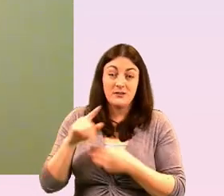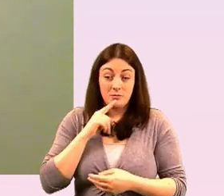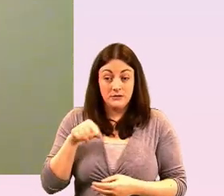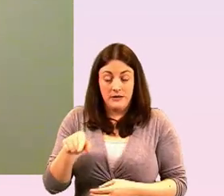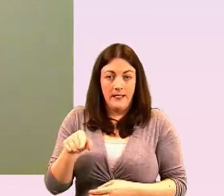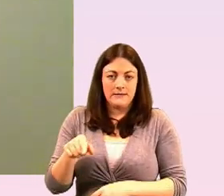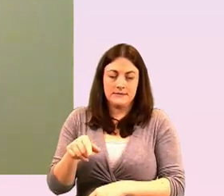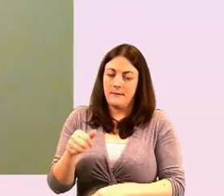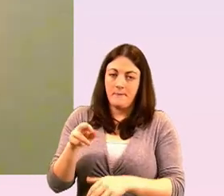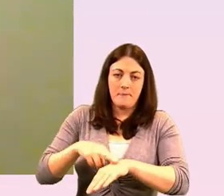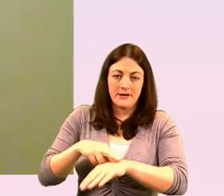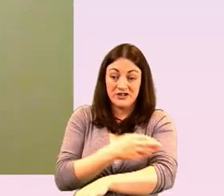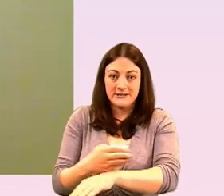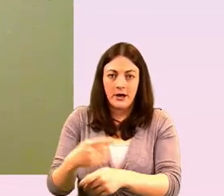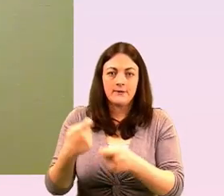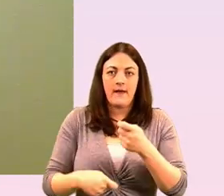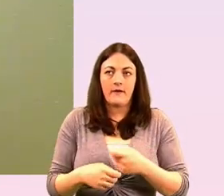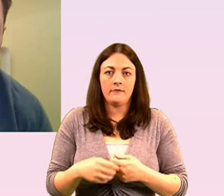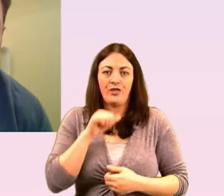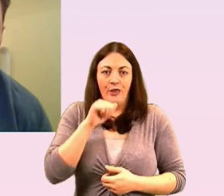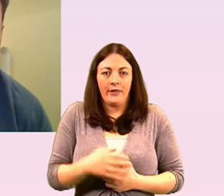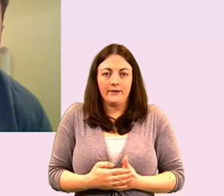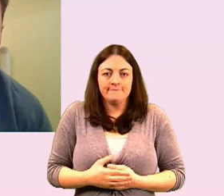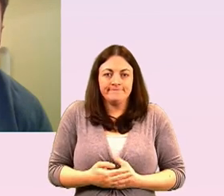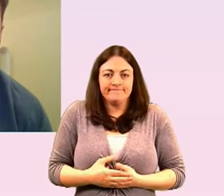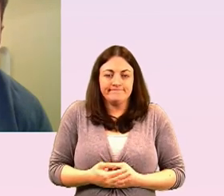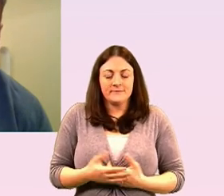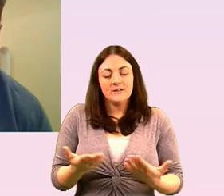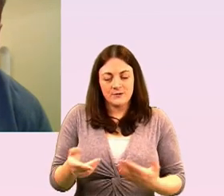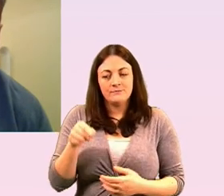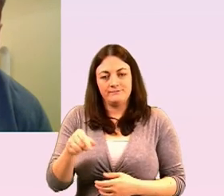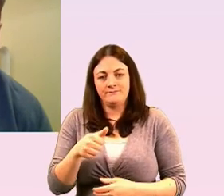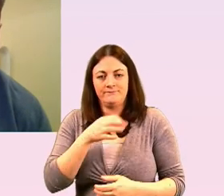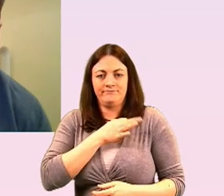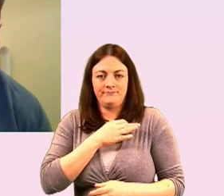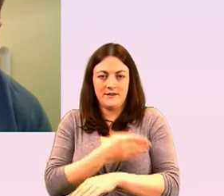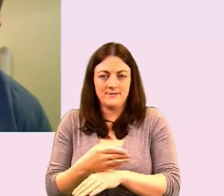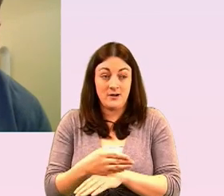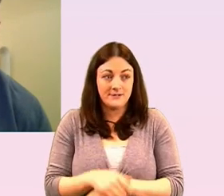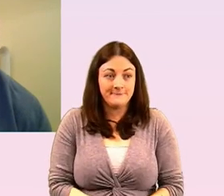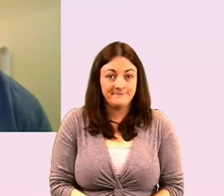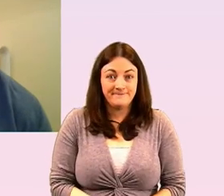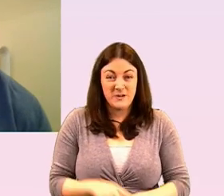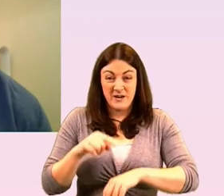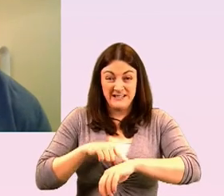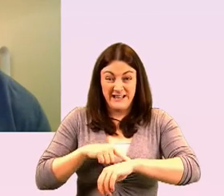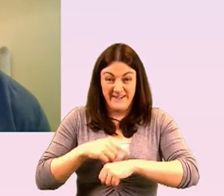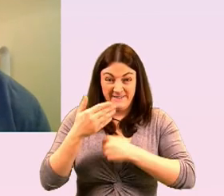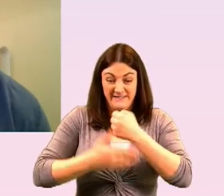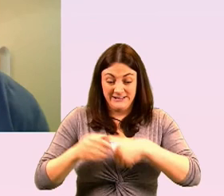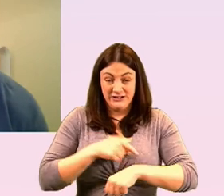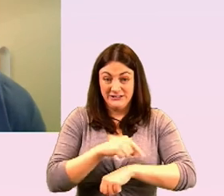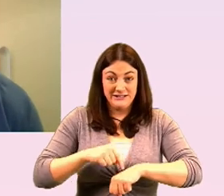to a better relationship moving on from there absolutely super okay i'm afraid we've run out of time um